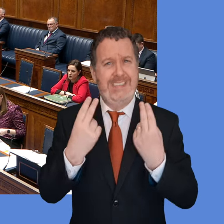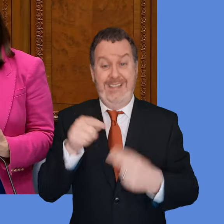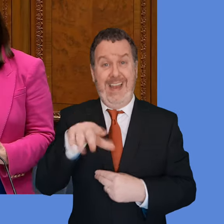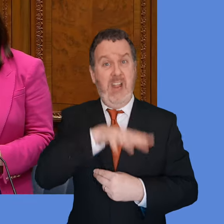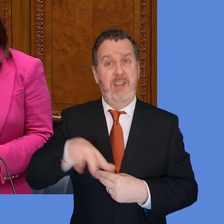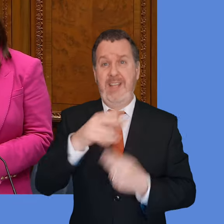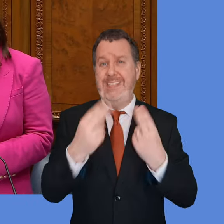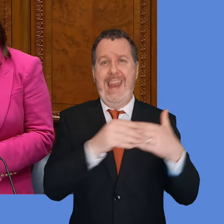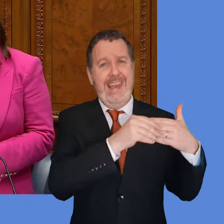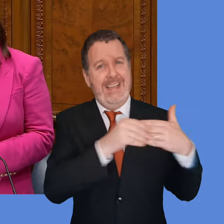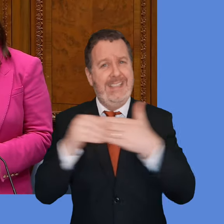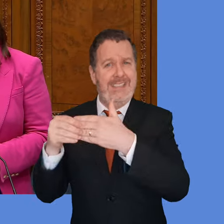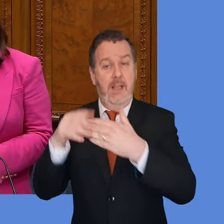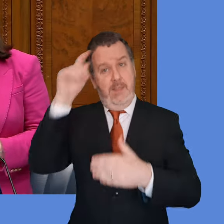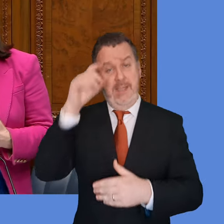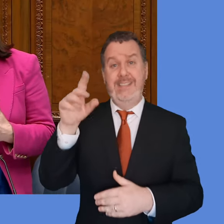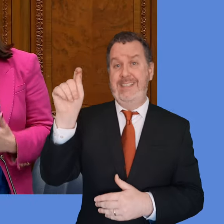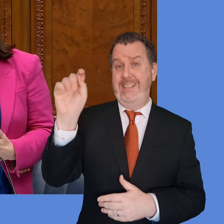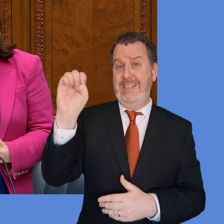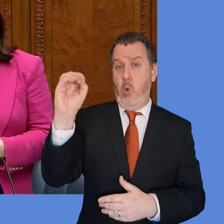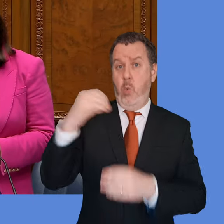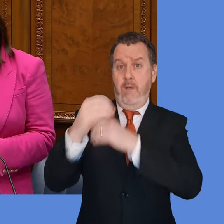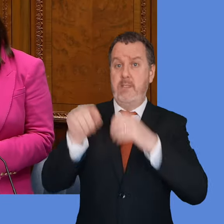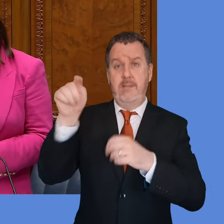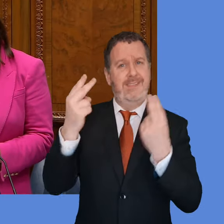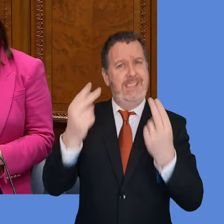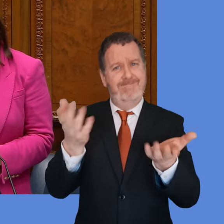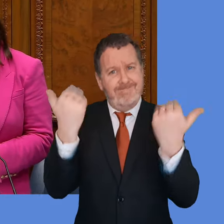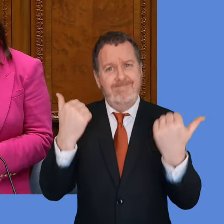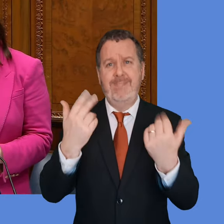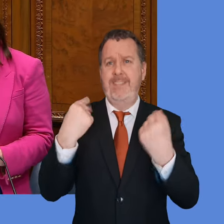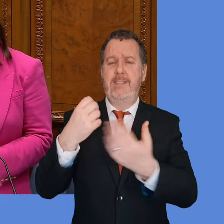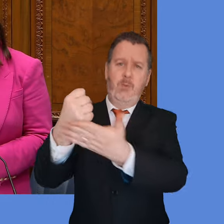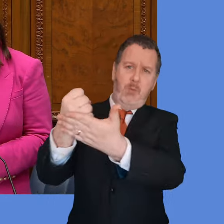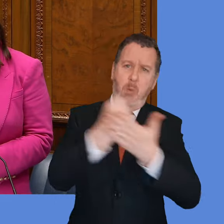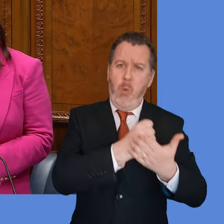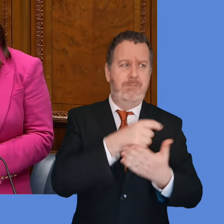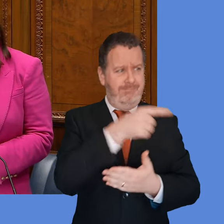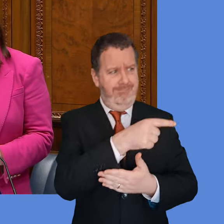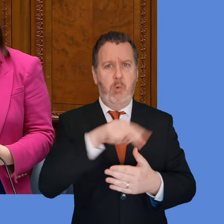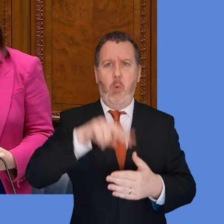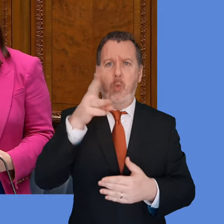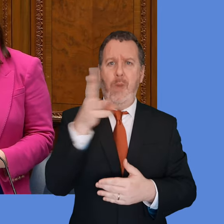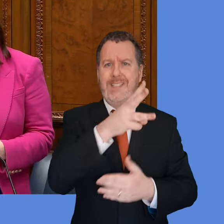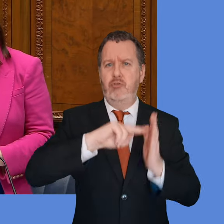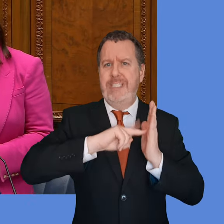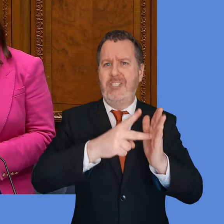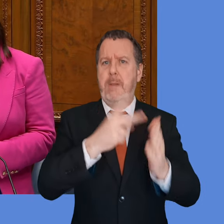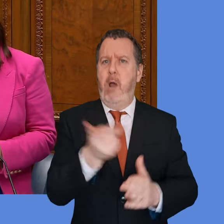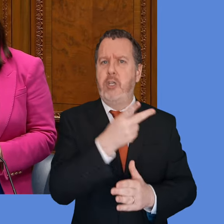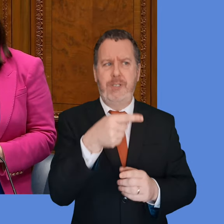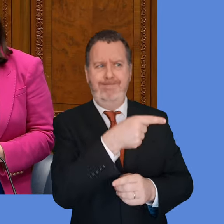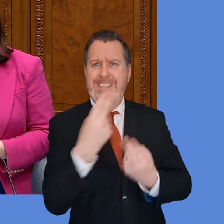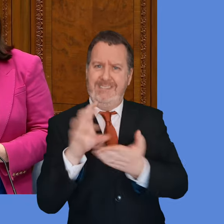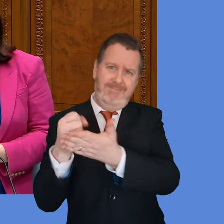executive office needs to step up and put all support behind the North West strategic growth partnership. Will you commit today to ensuring